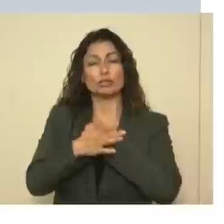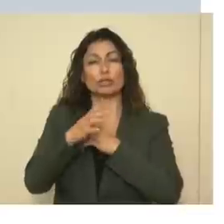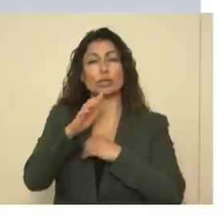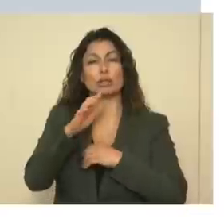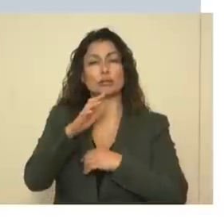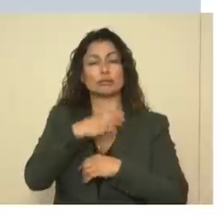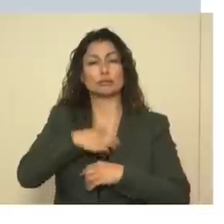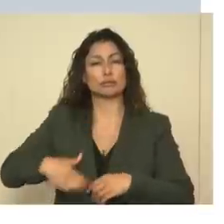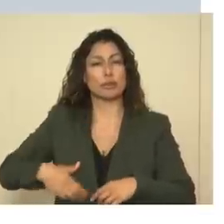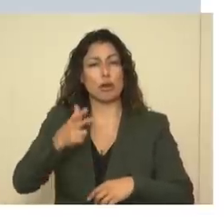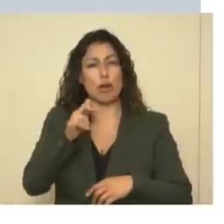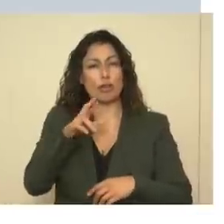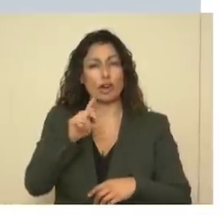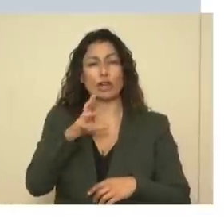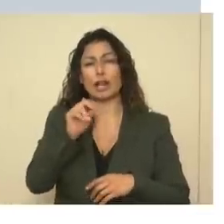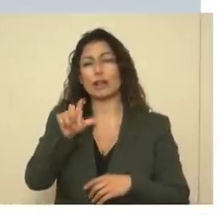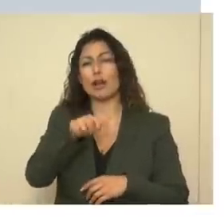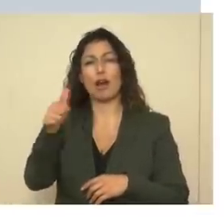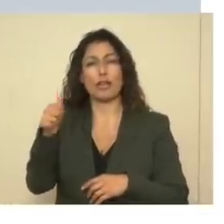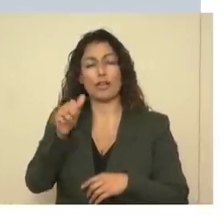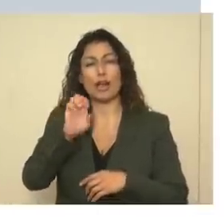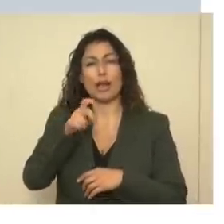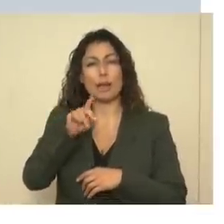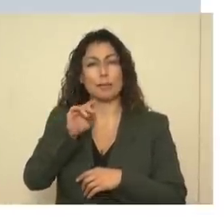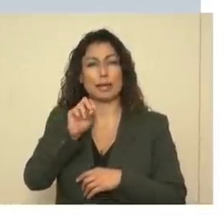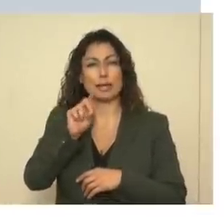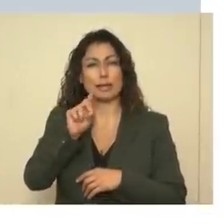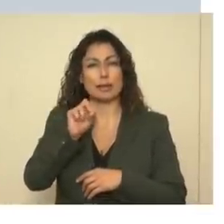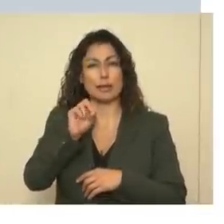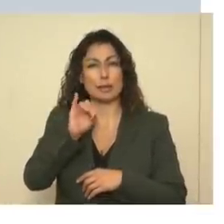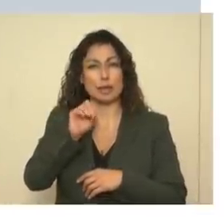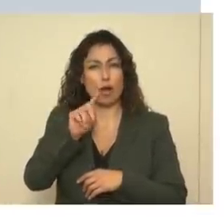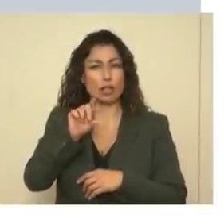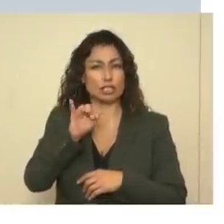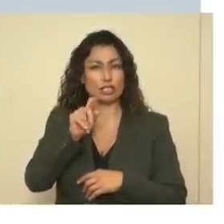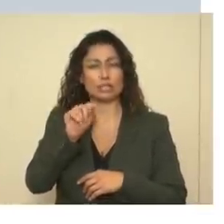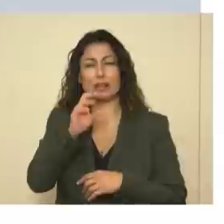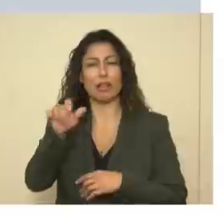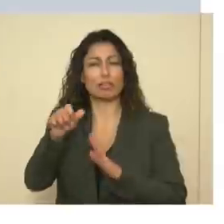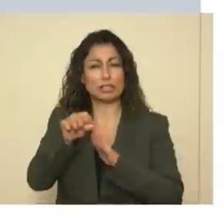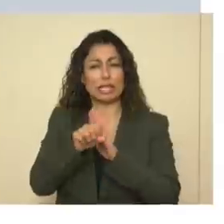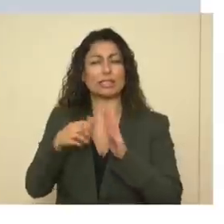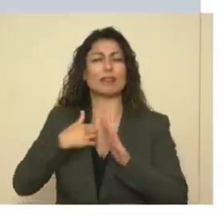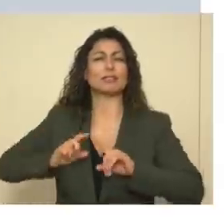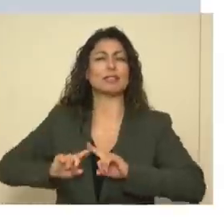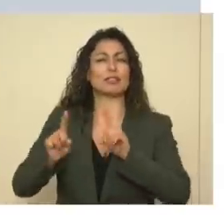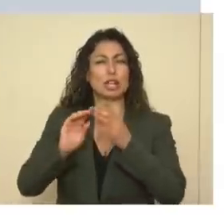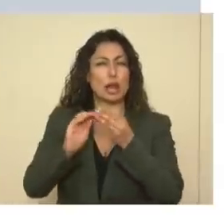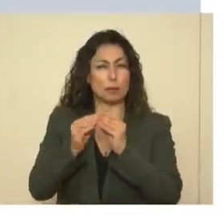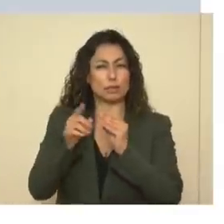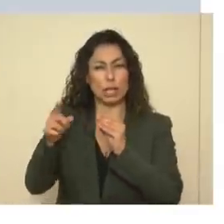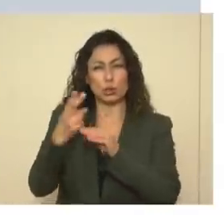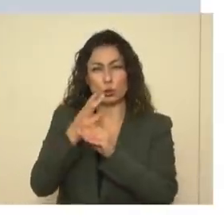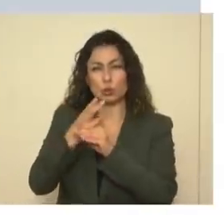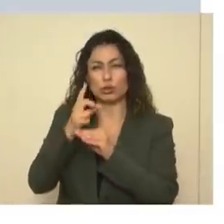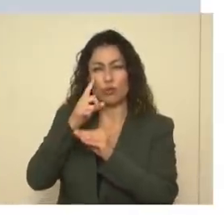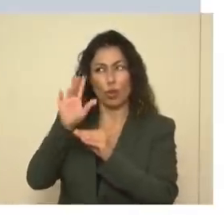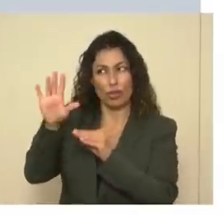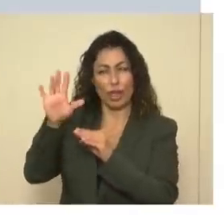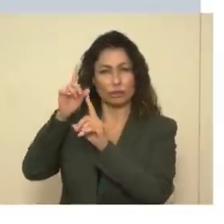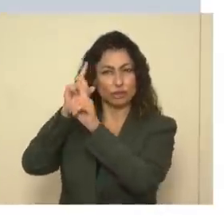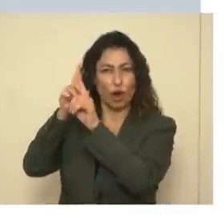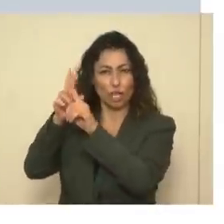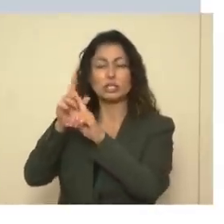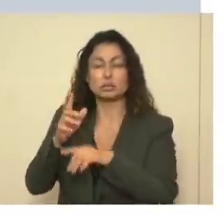use. Many other epidemiologists in states and countries have used different cutoff points. And so we're looking at that